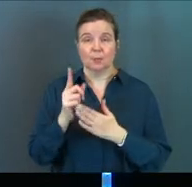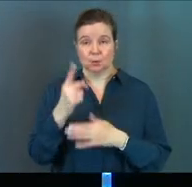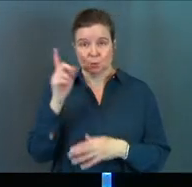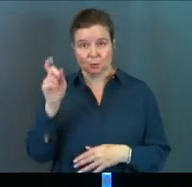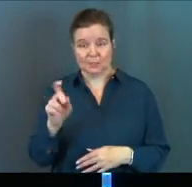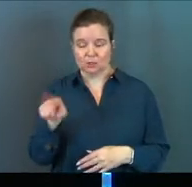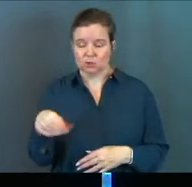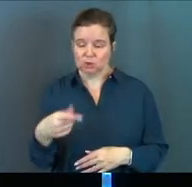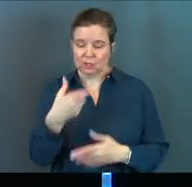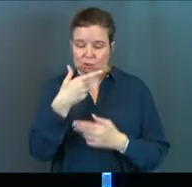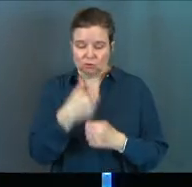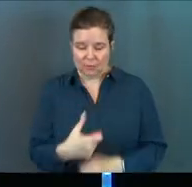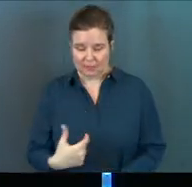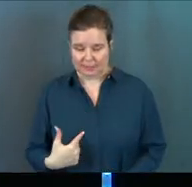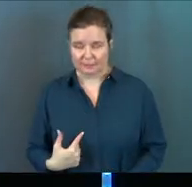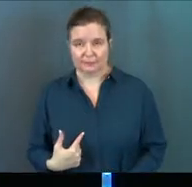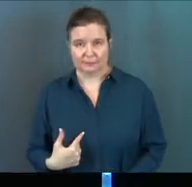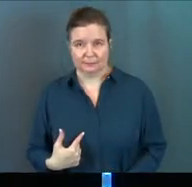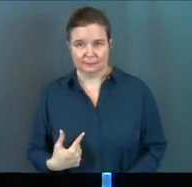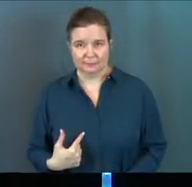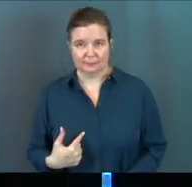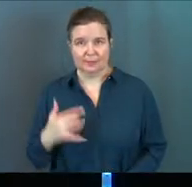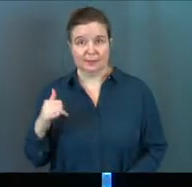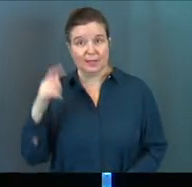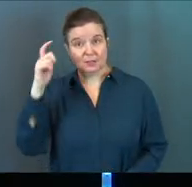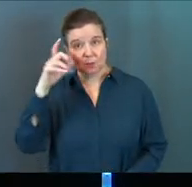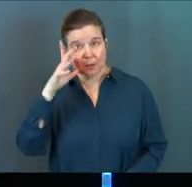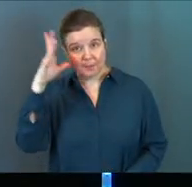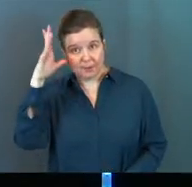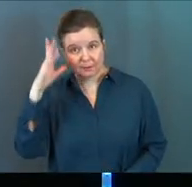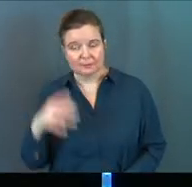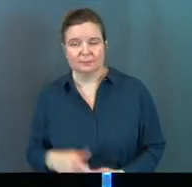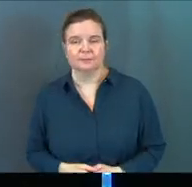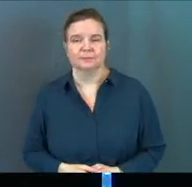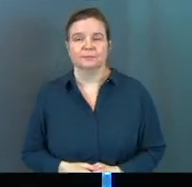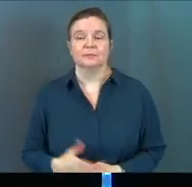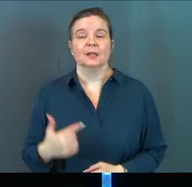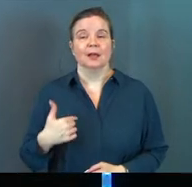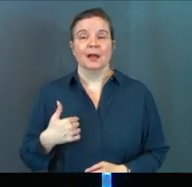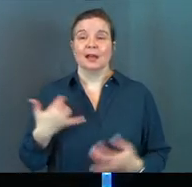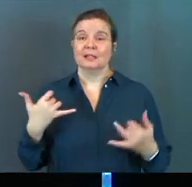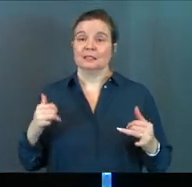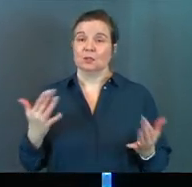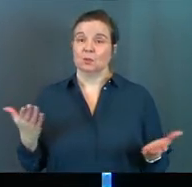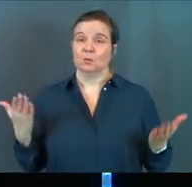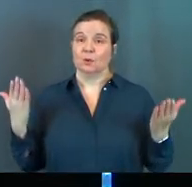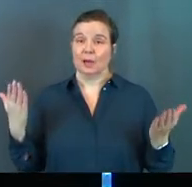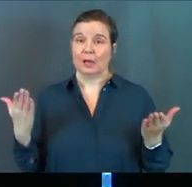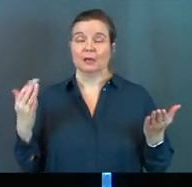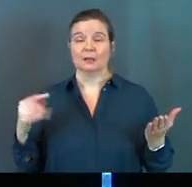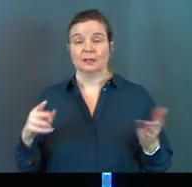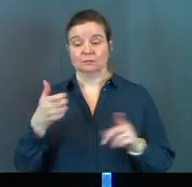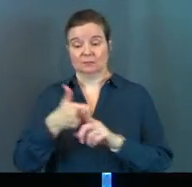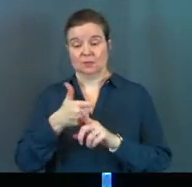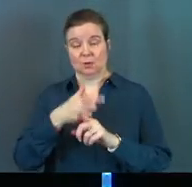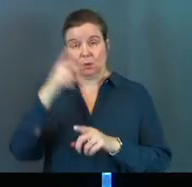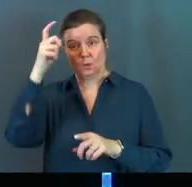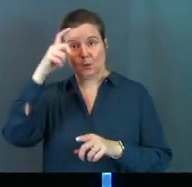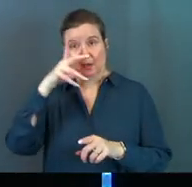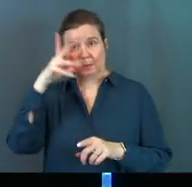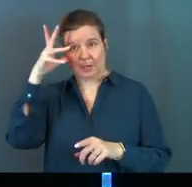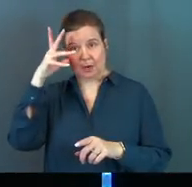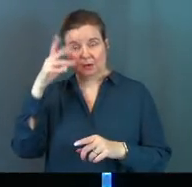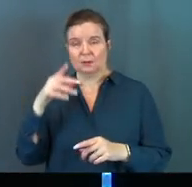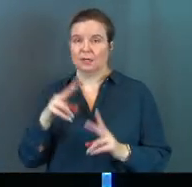need to just trust me. That's the wise parent. And I still would recommend, if you're the wise parent today,